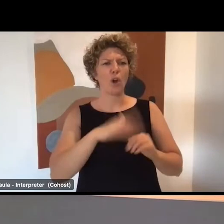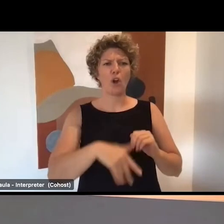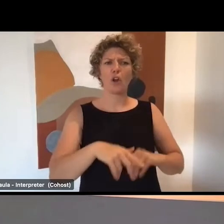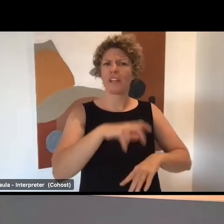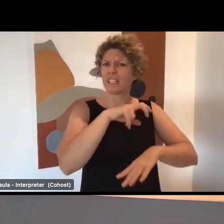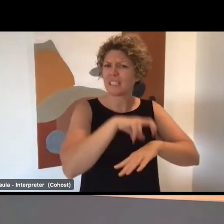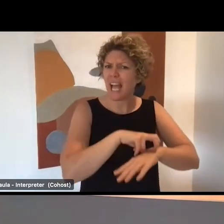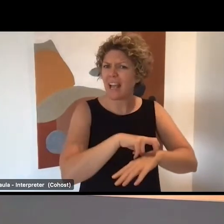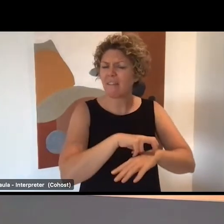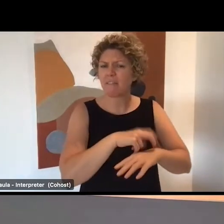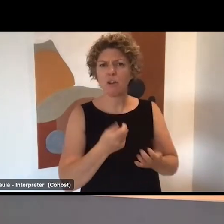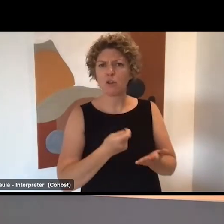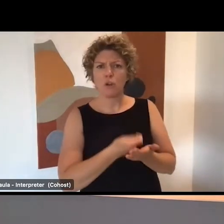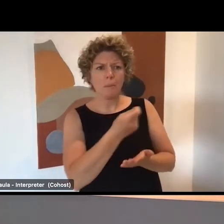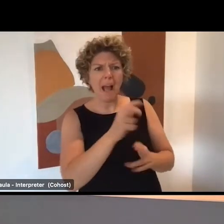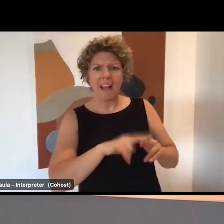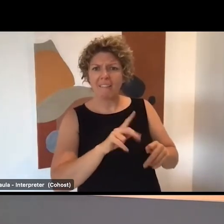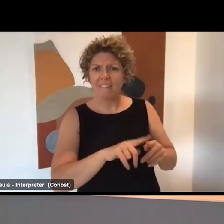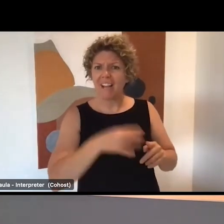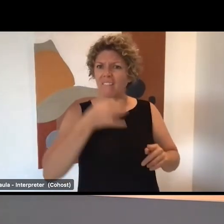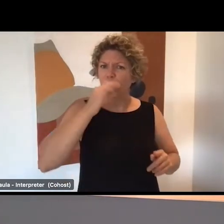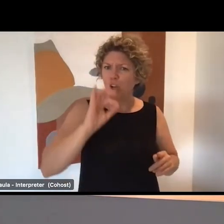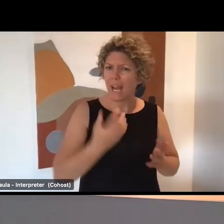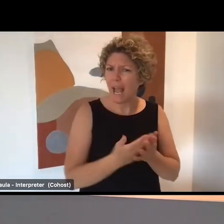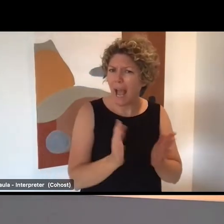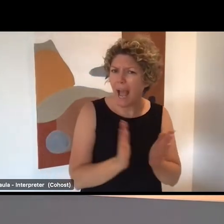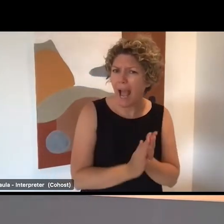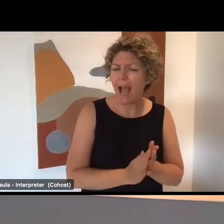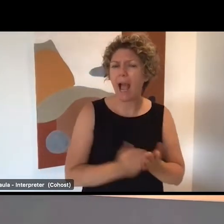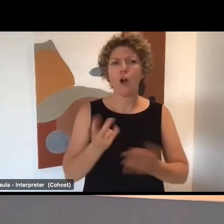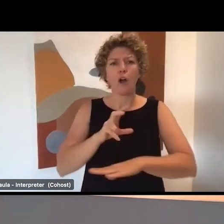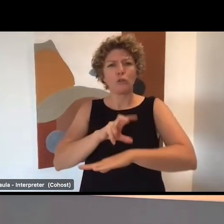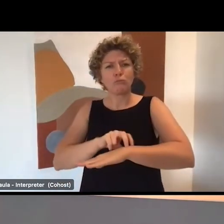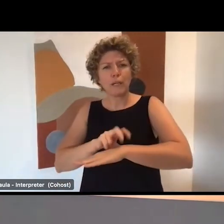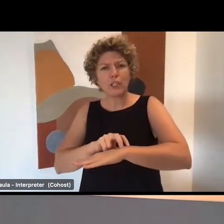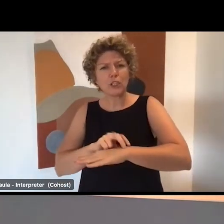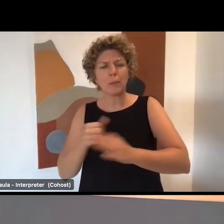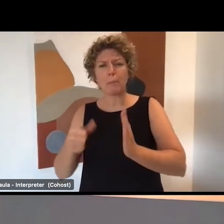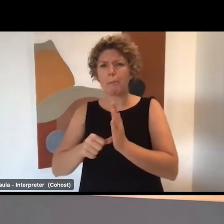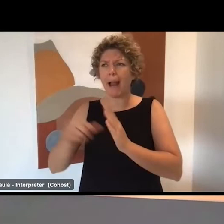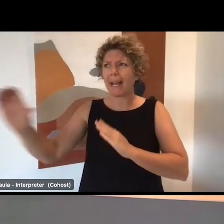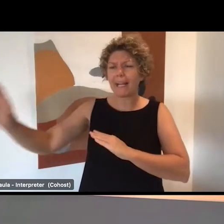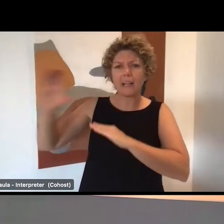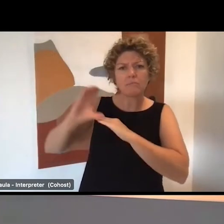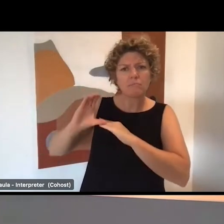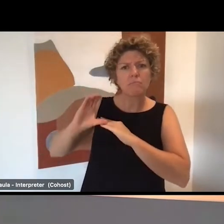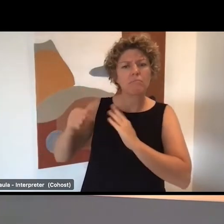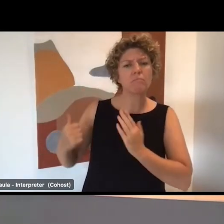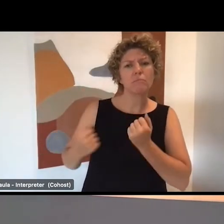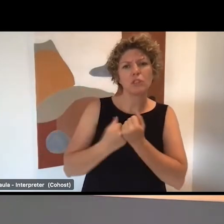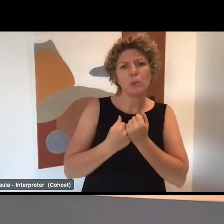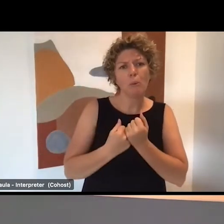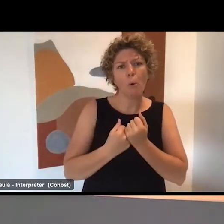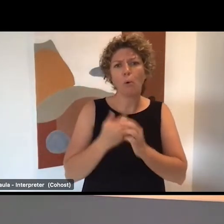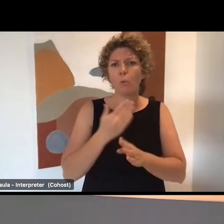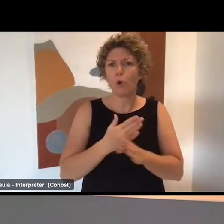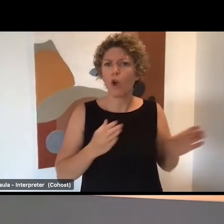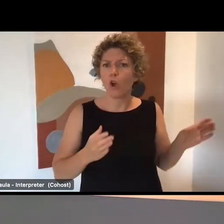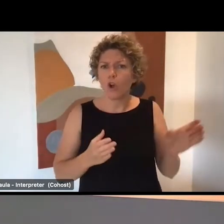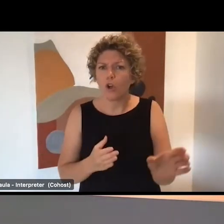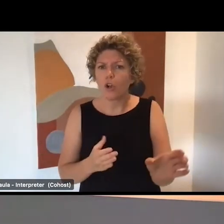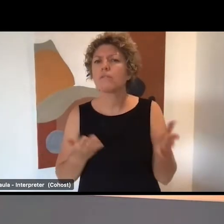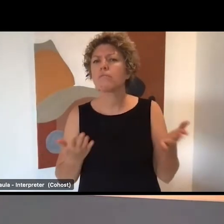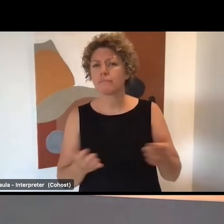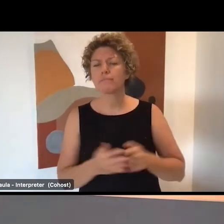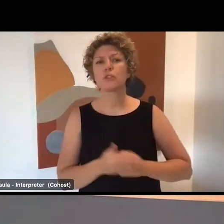and apprenticeships and apprenticeship support subsidies. So please note that that's coming up on the